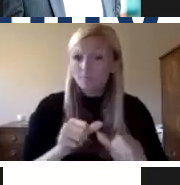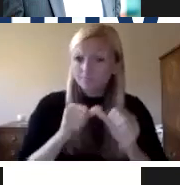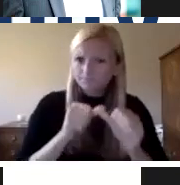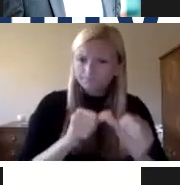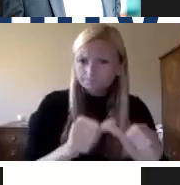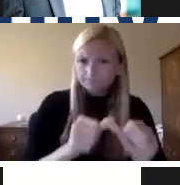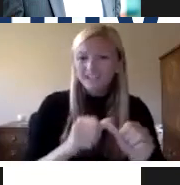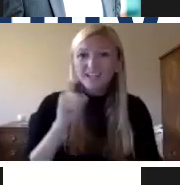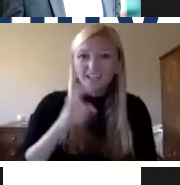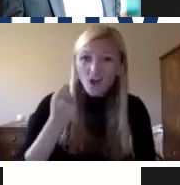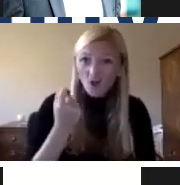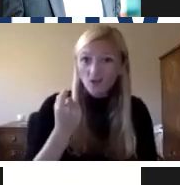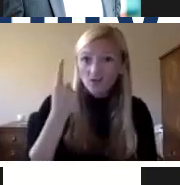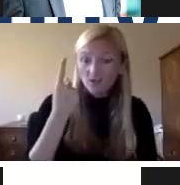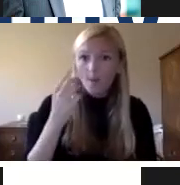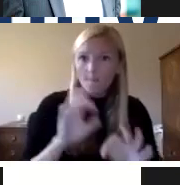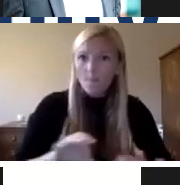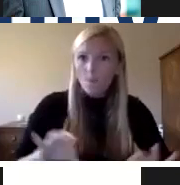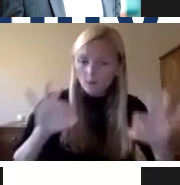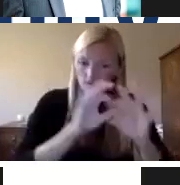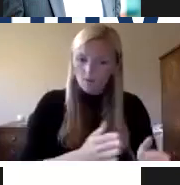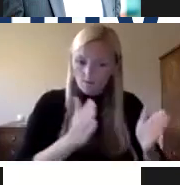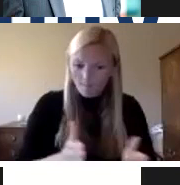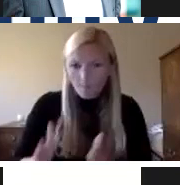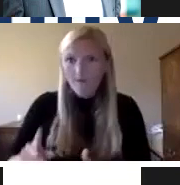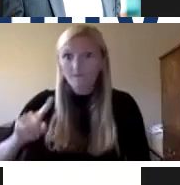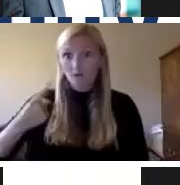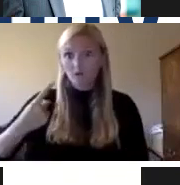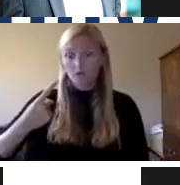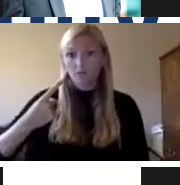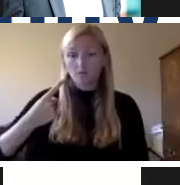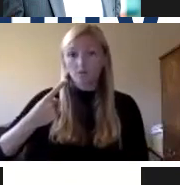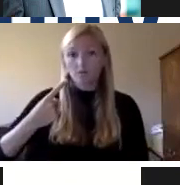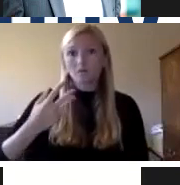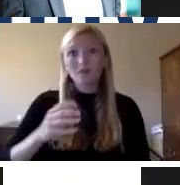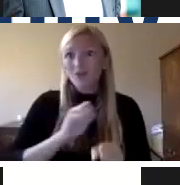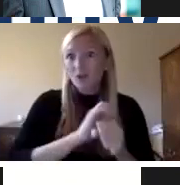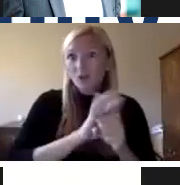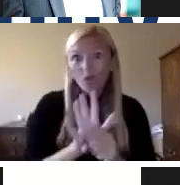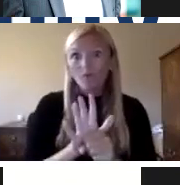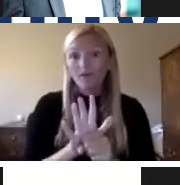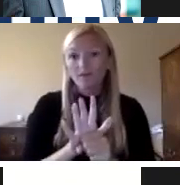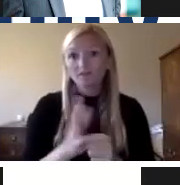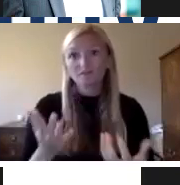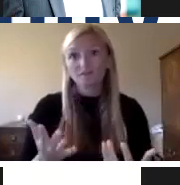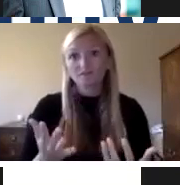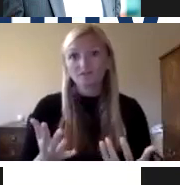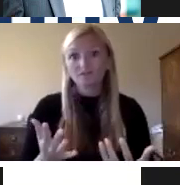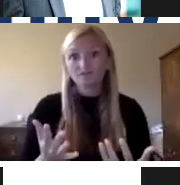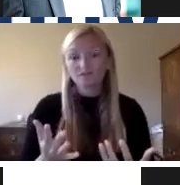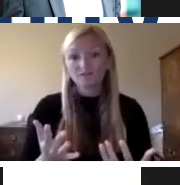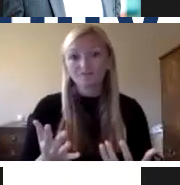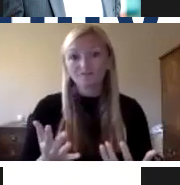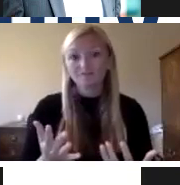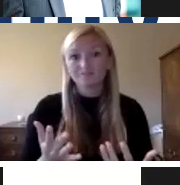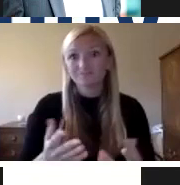need to understand that it's important to prepare first. Unfortunately, in the case of COVID, we ended up with reconstituting. So